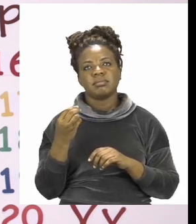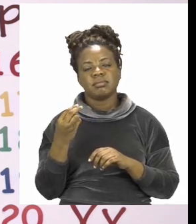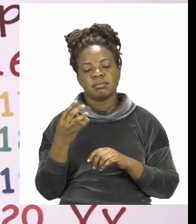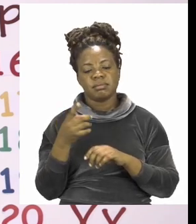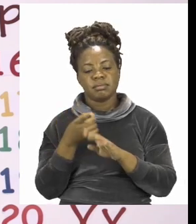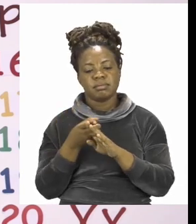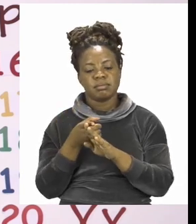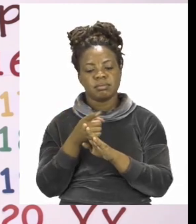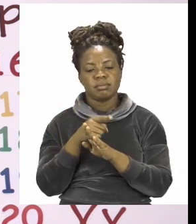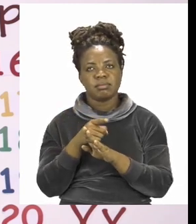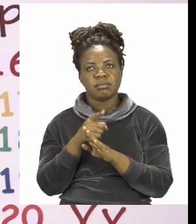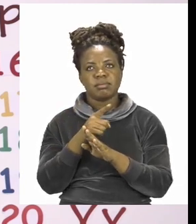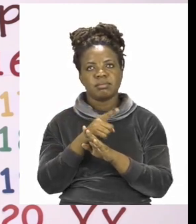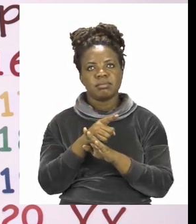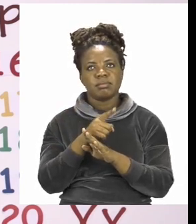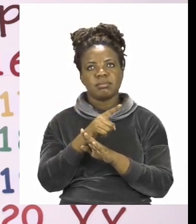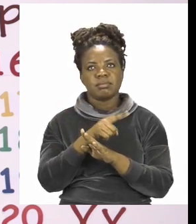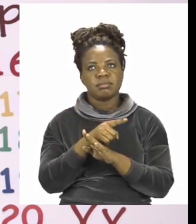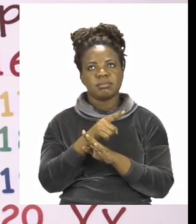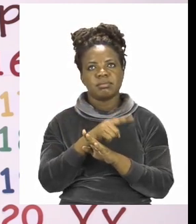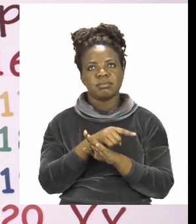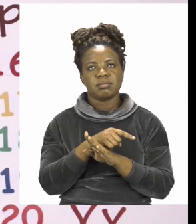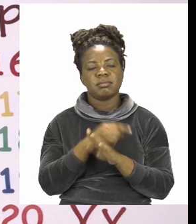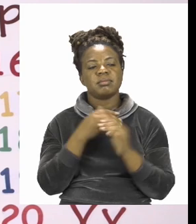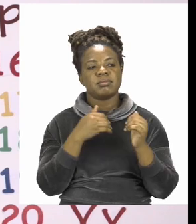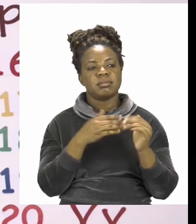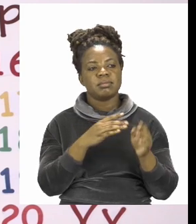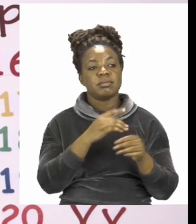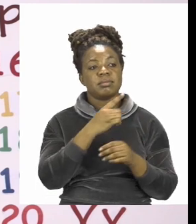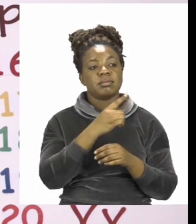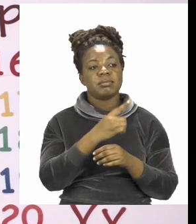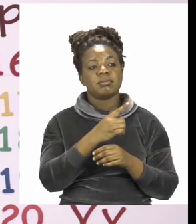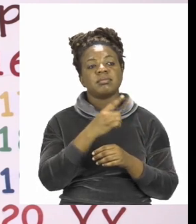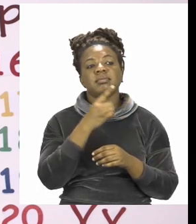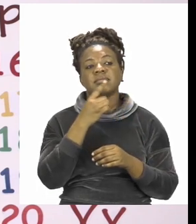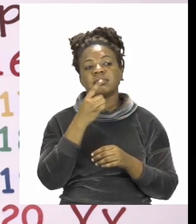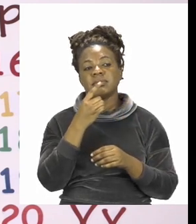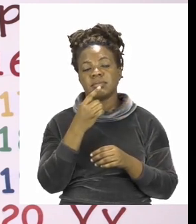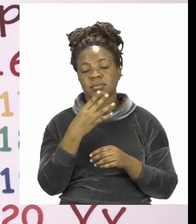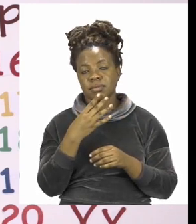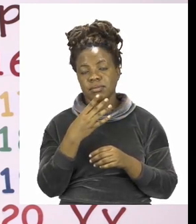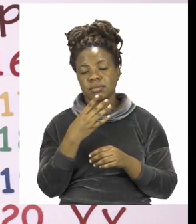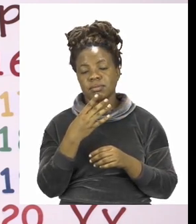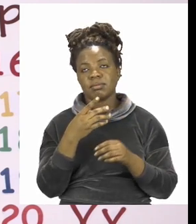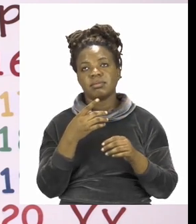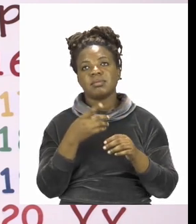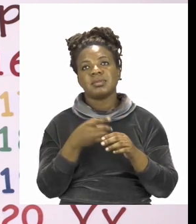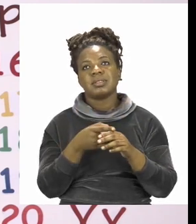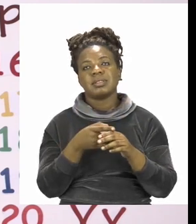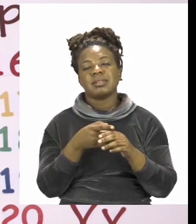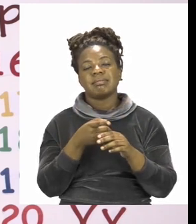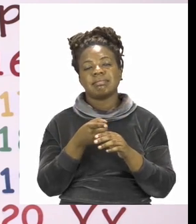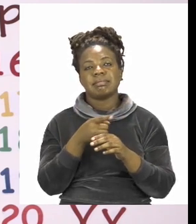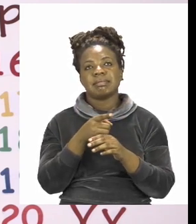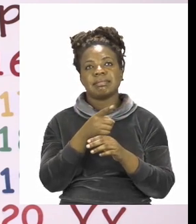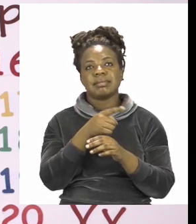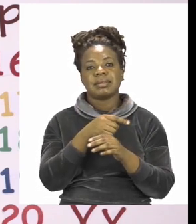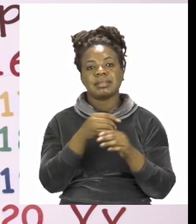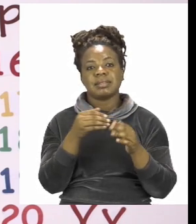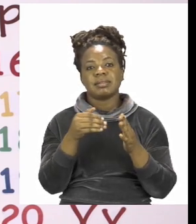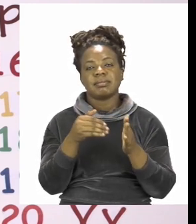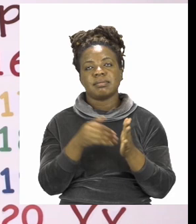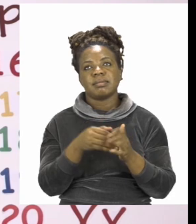way. We're going to start at 15 and then count going backwards. So